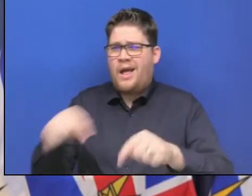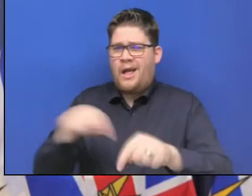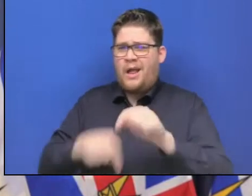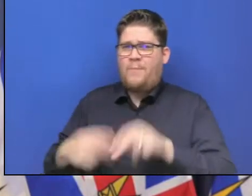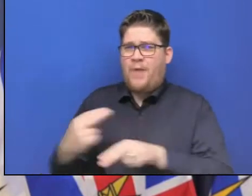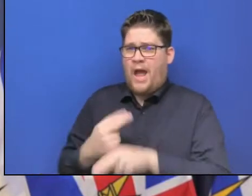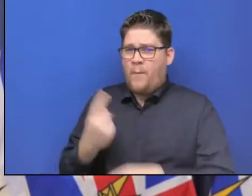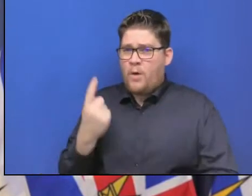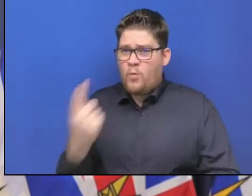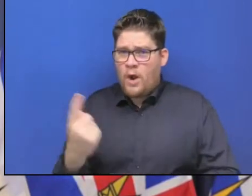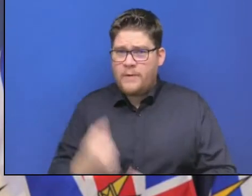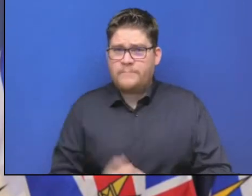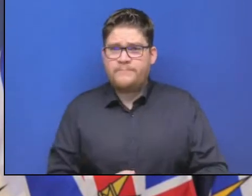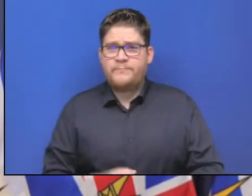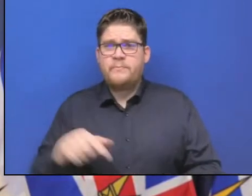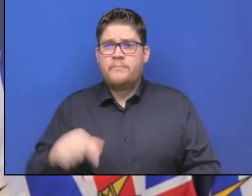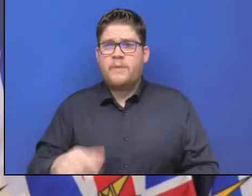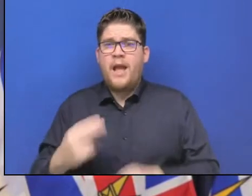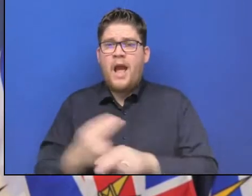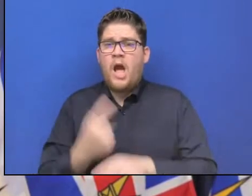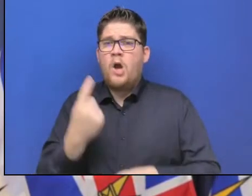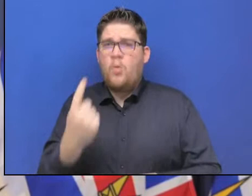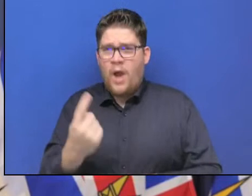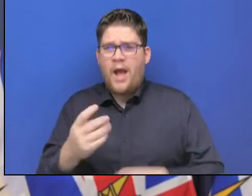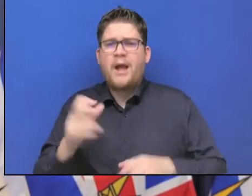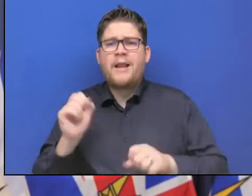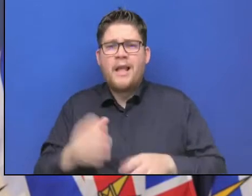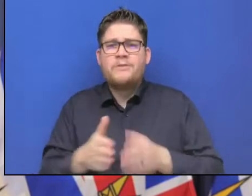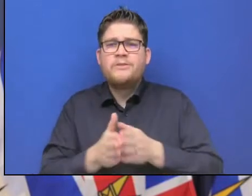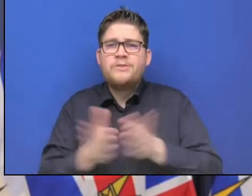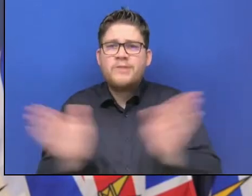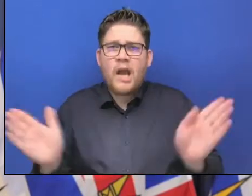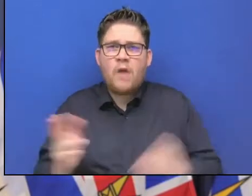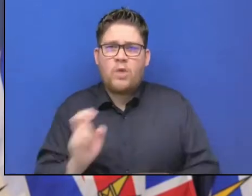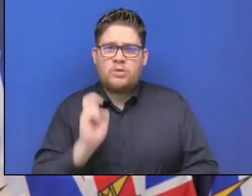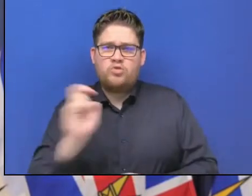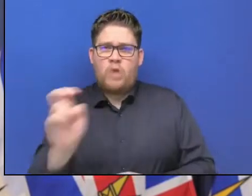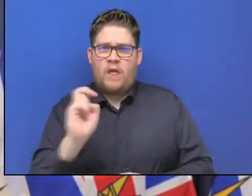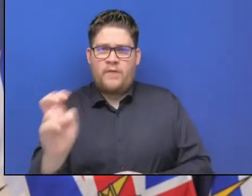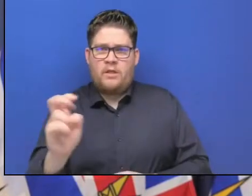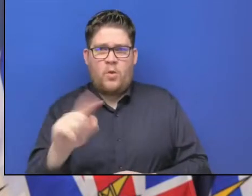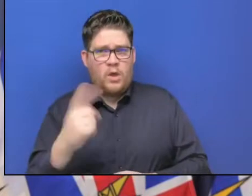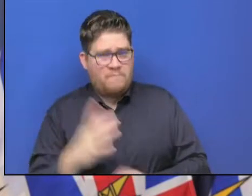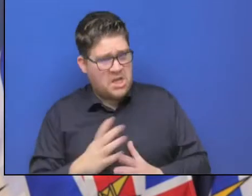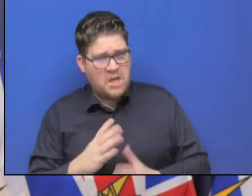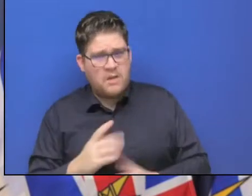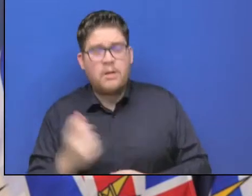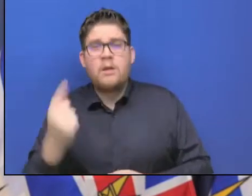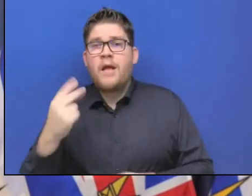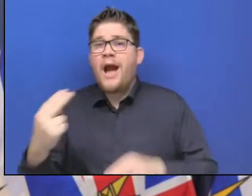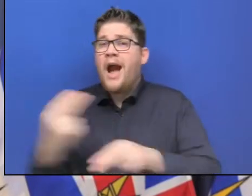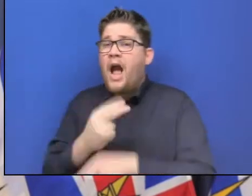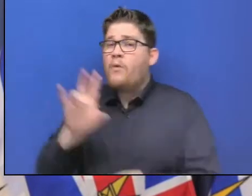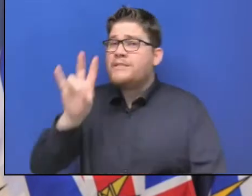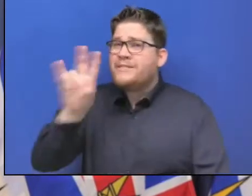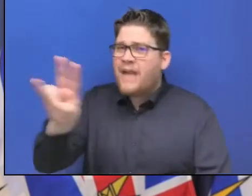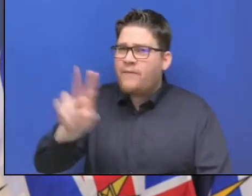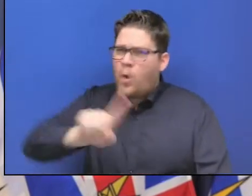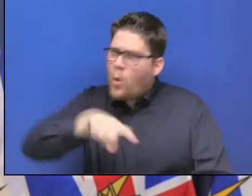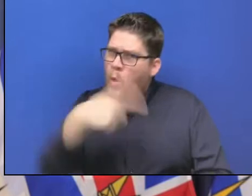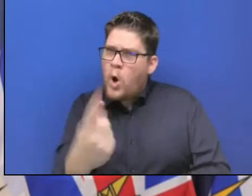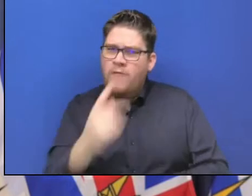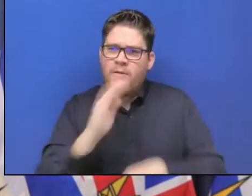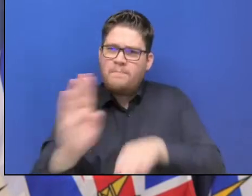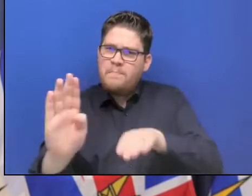Highway 7 will remain under orders to prioritize the transportation of commercial goods because it remains that important